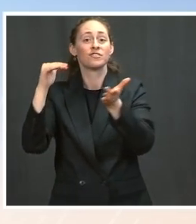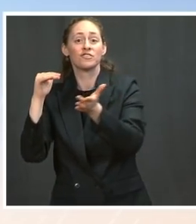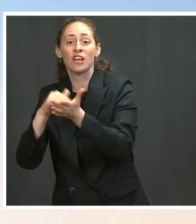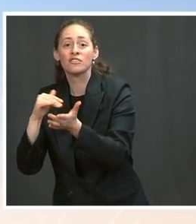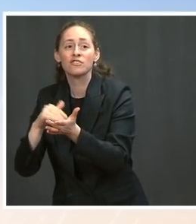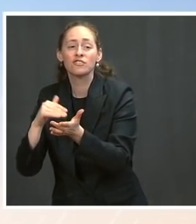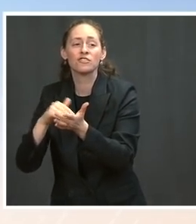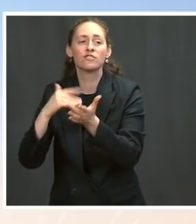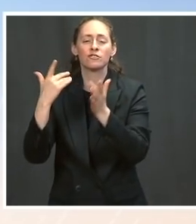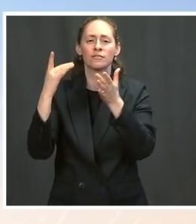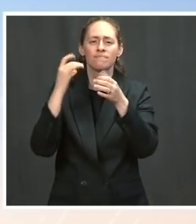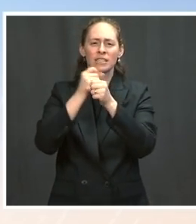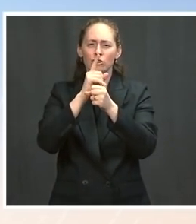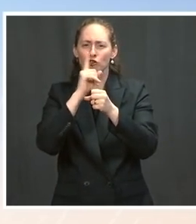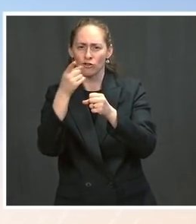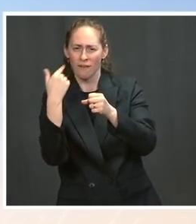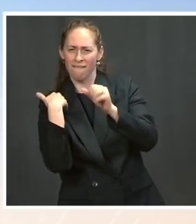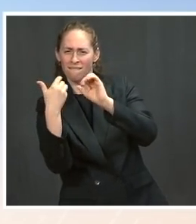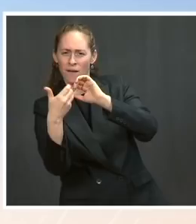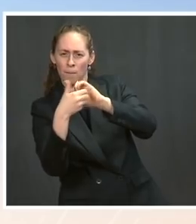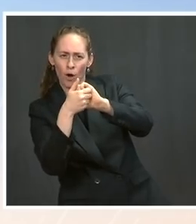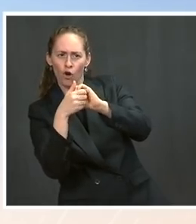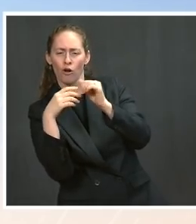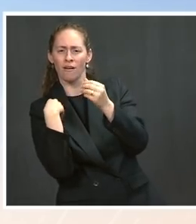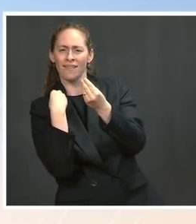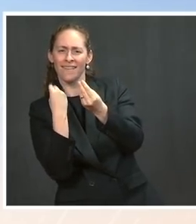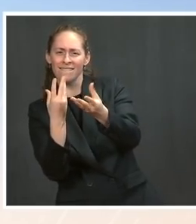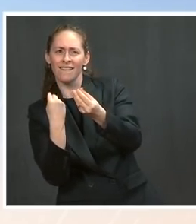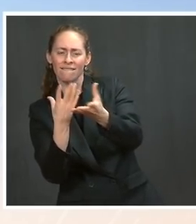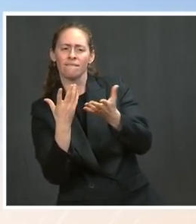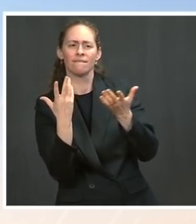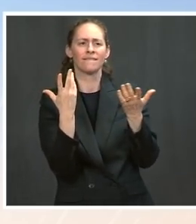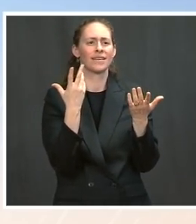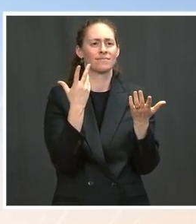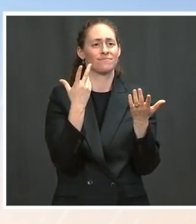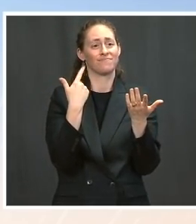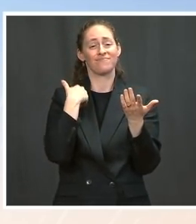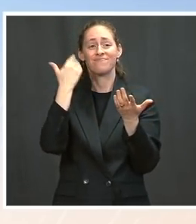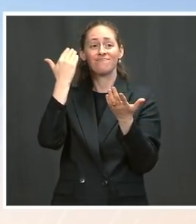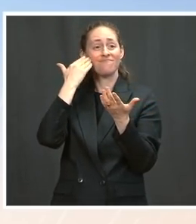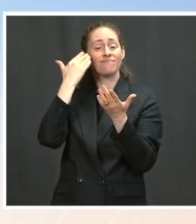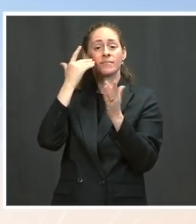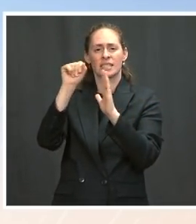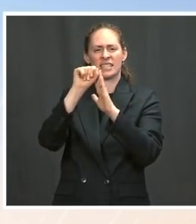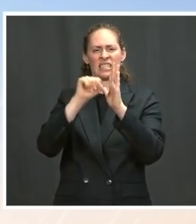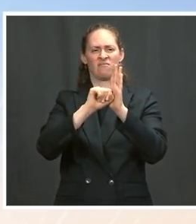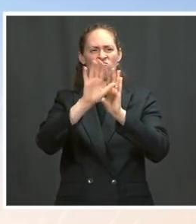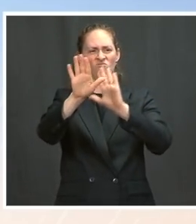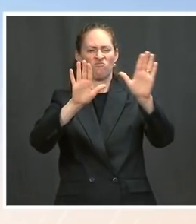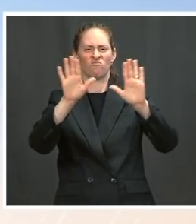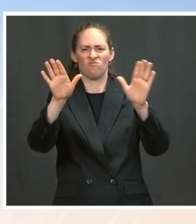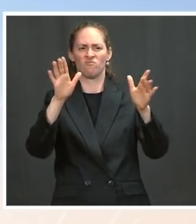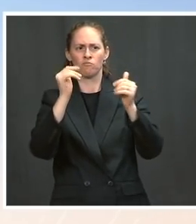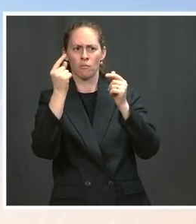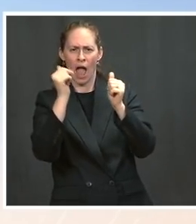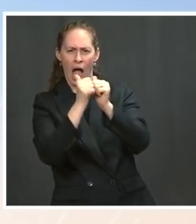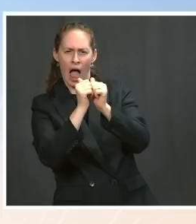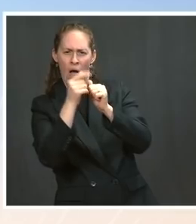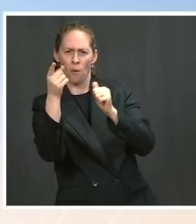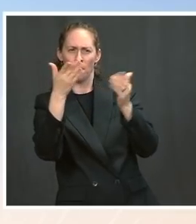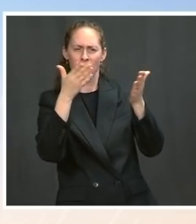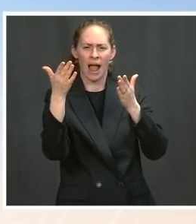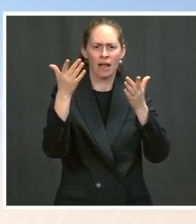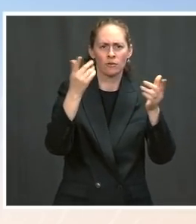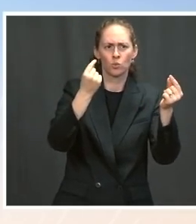But we know, as the President said, that states will take different actions and take different steps to ensure that their populations are